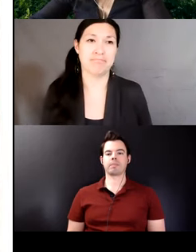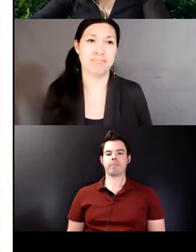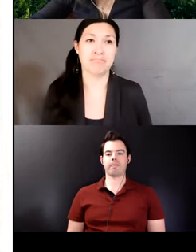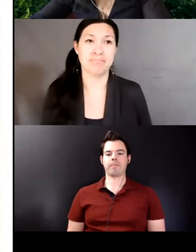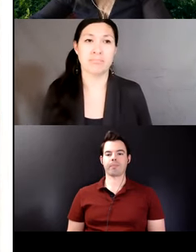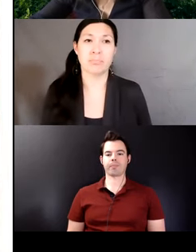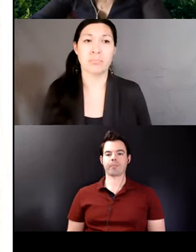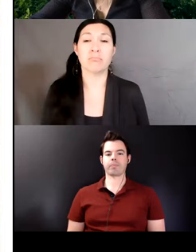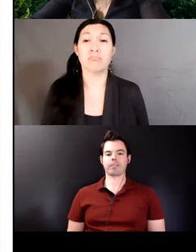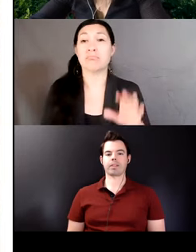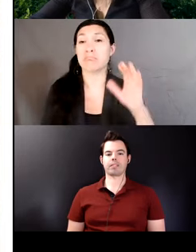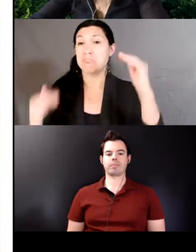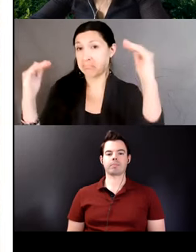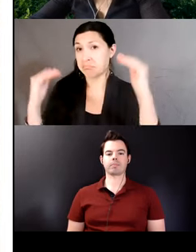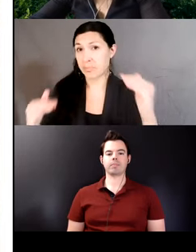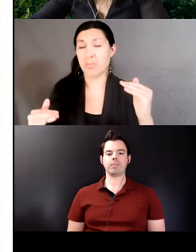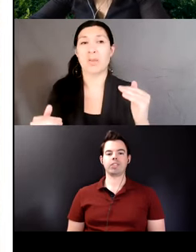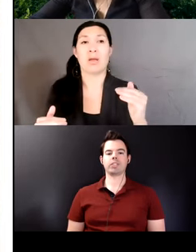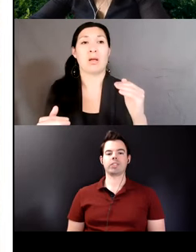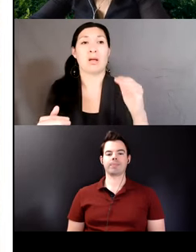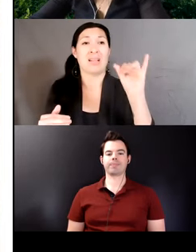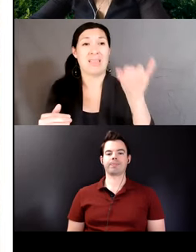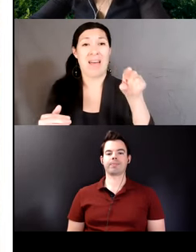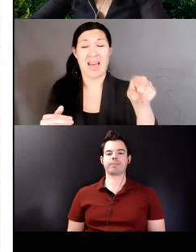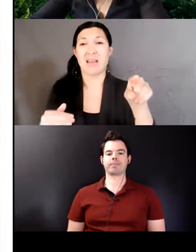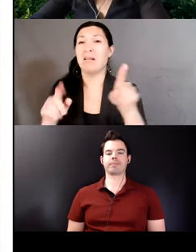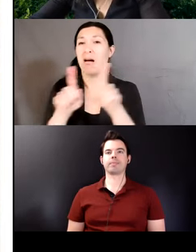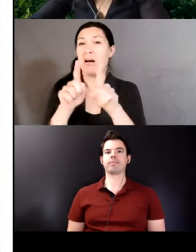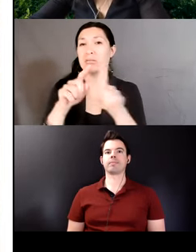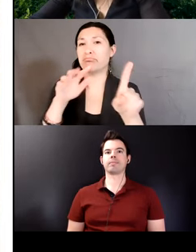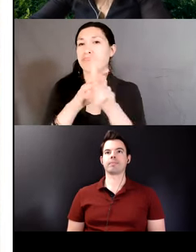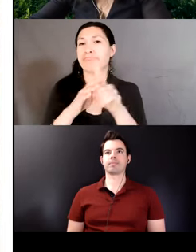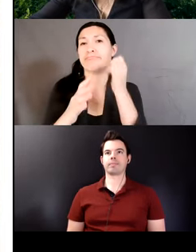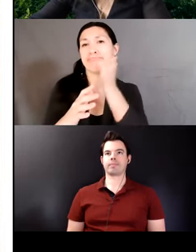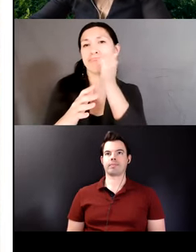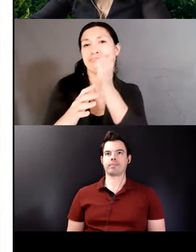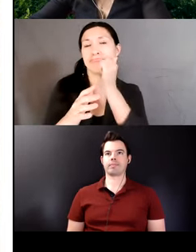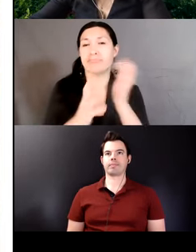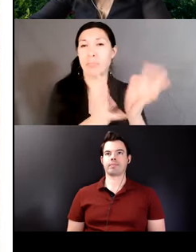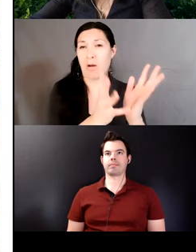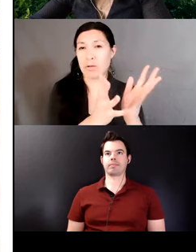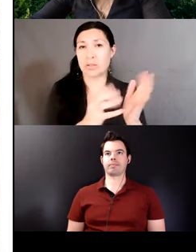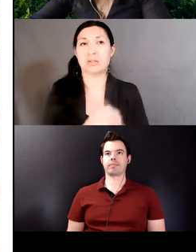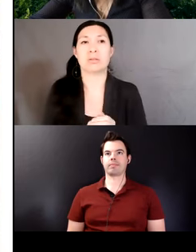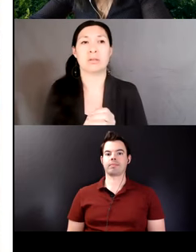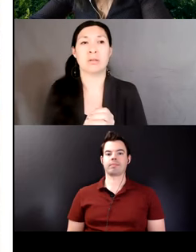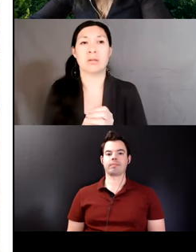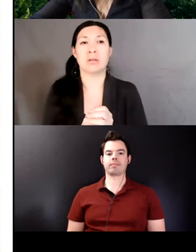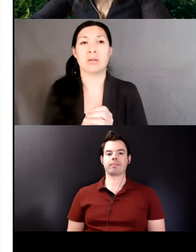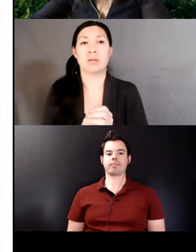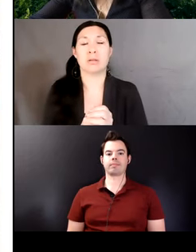However, this figure also appears in daily conversations and also line up